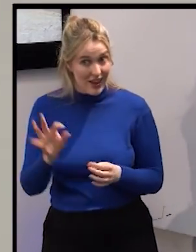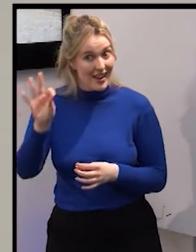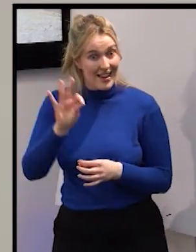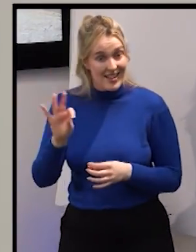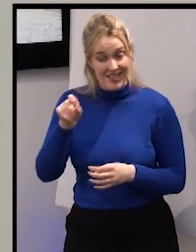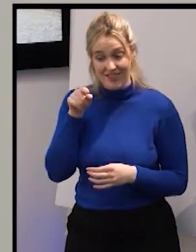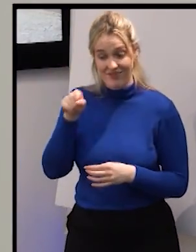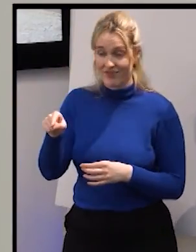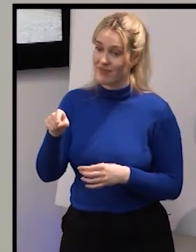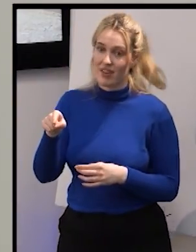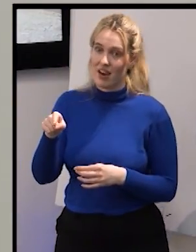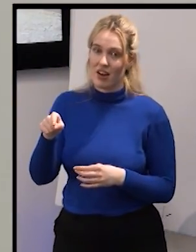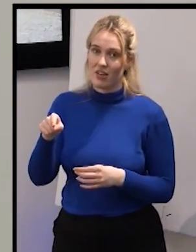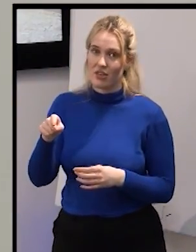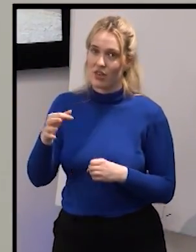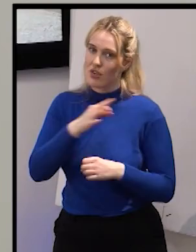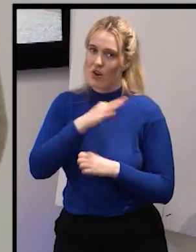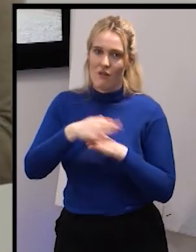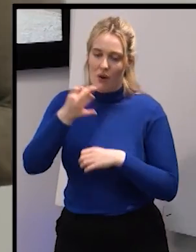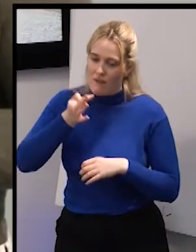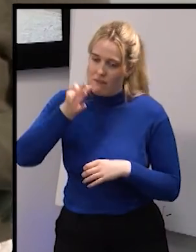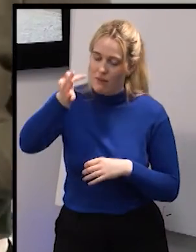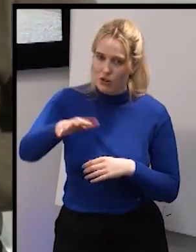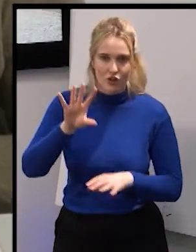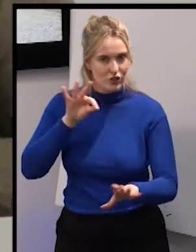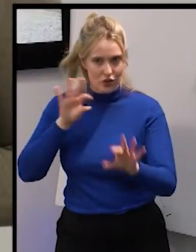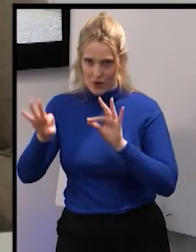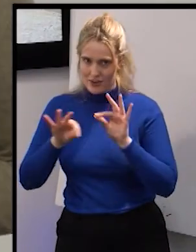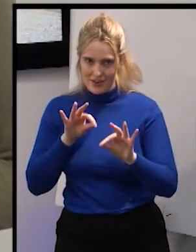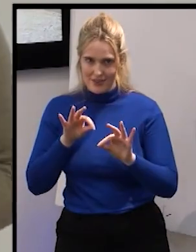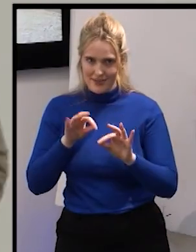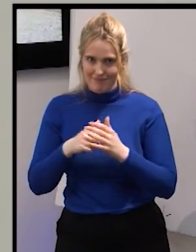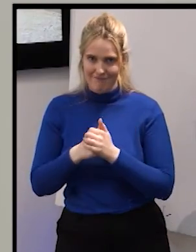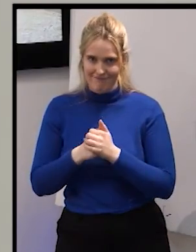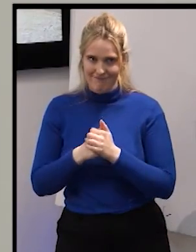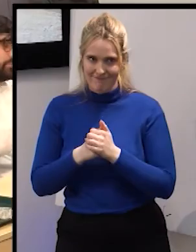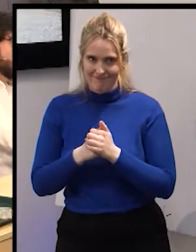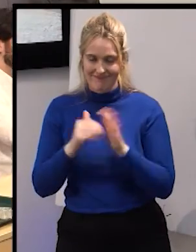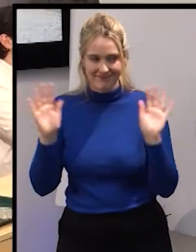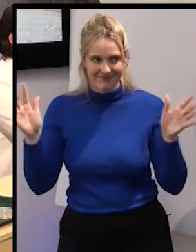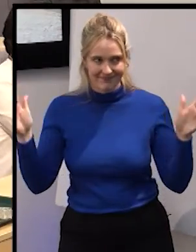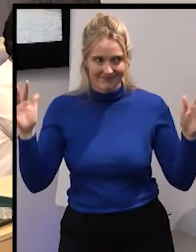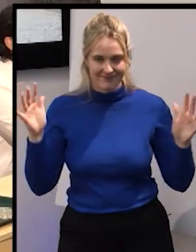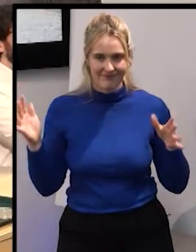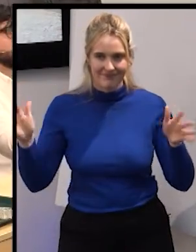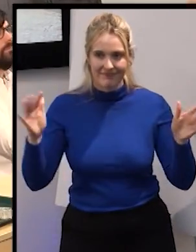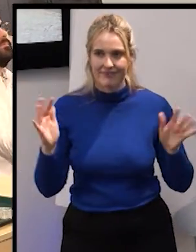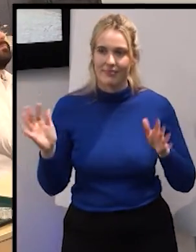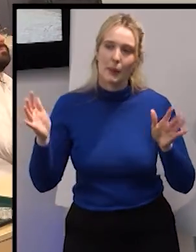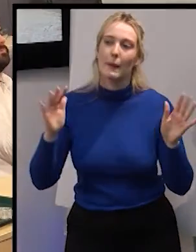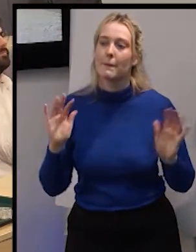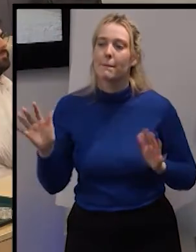big are very sustainable and i think they are one of our future proteins thank you you